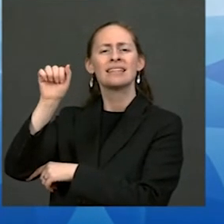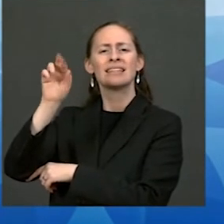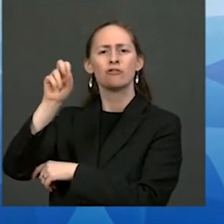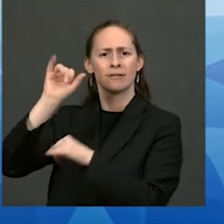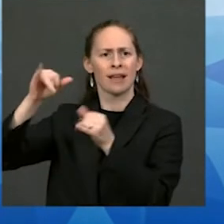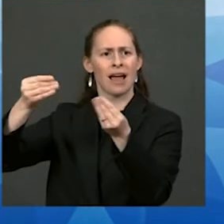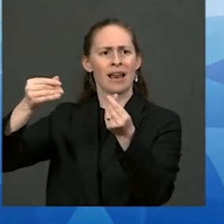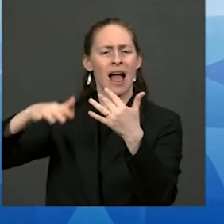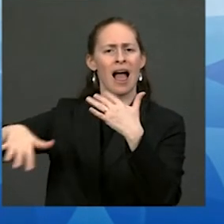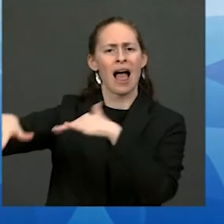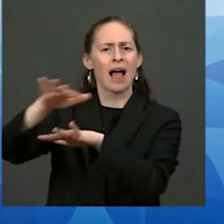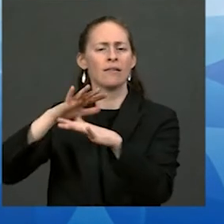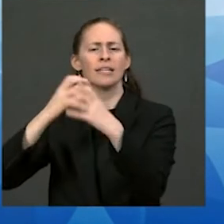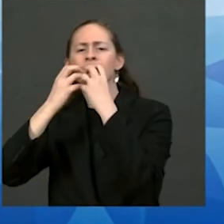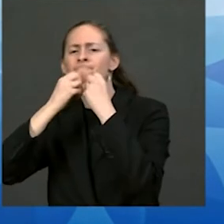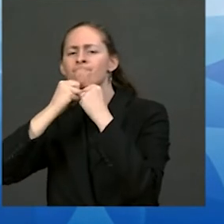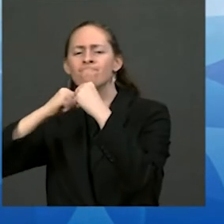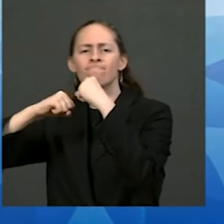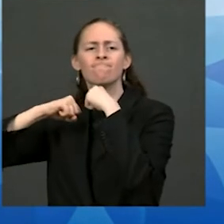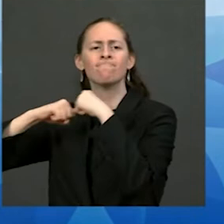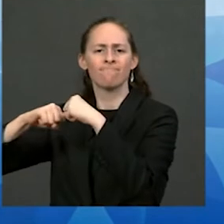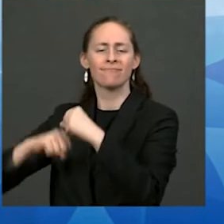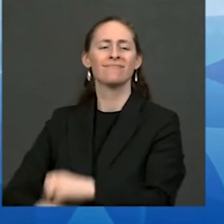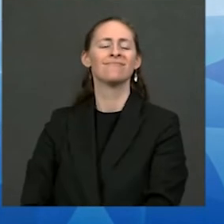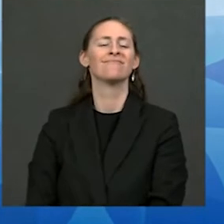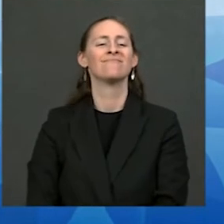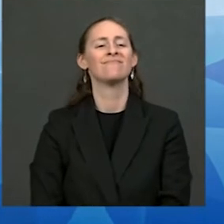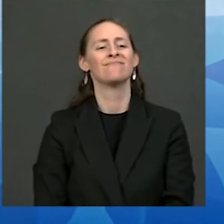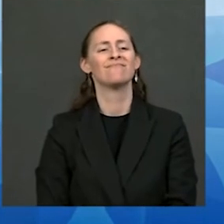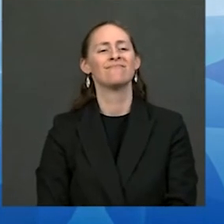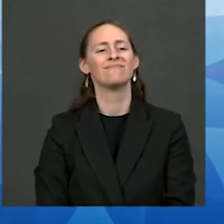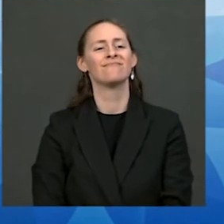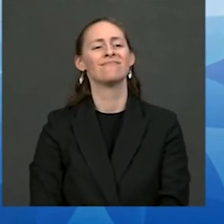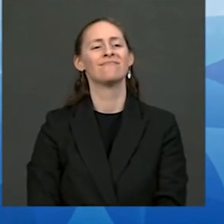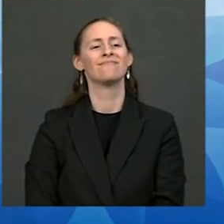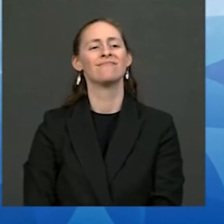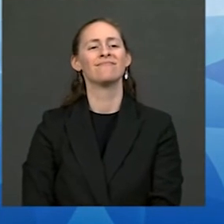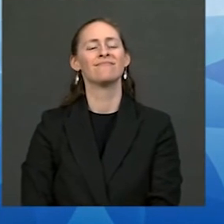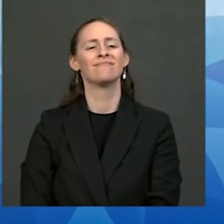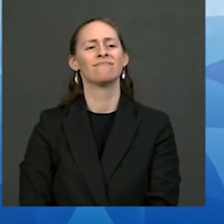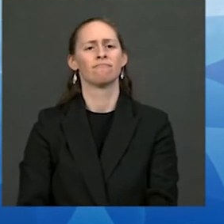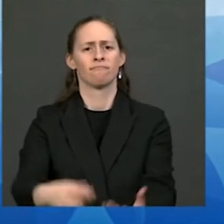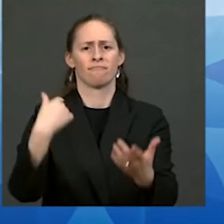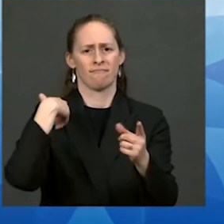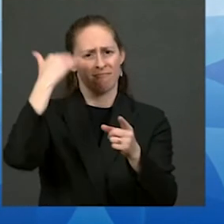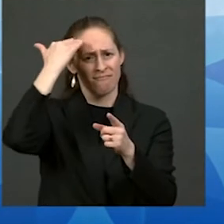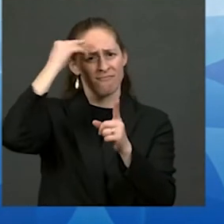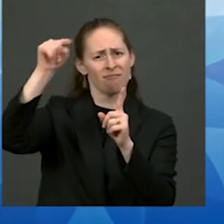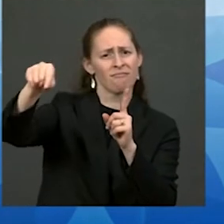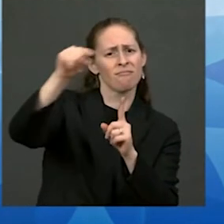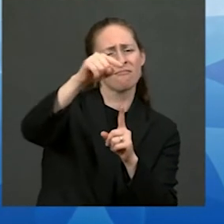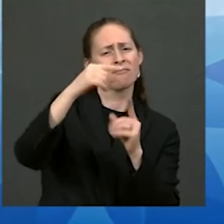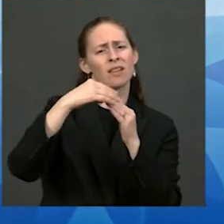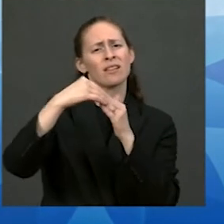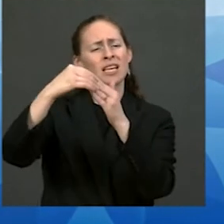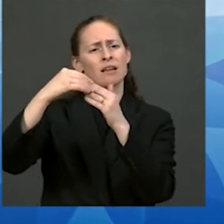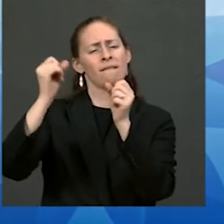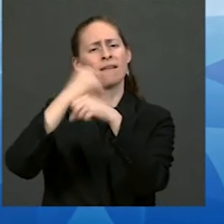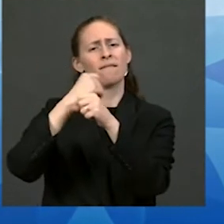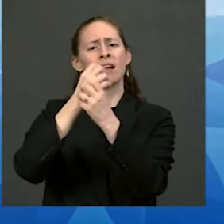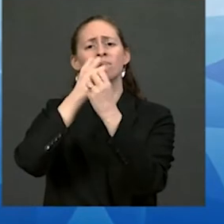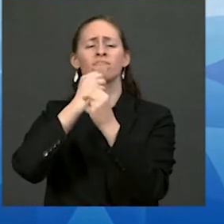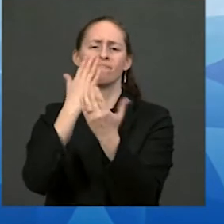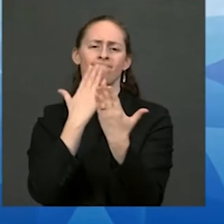grateful to the tribes who led the effort you know we also can be proud of that progress but there's still so much more to do